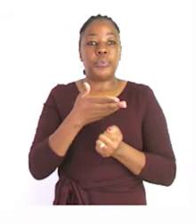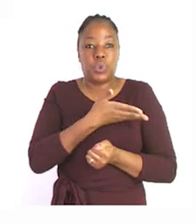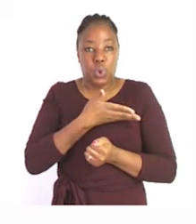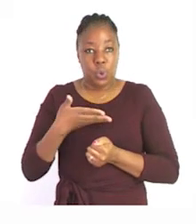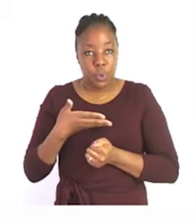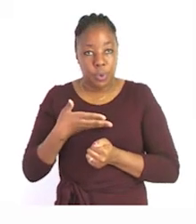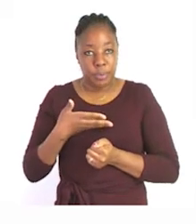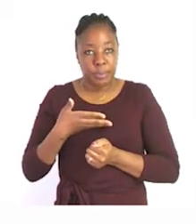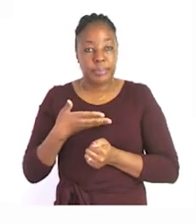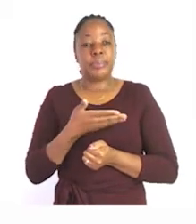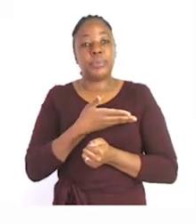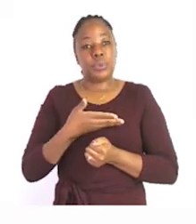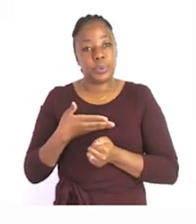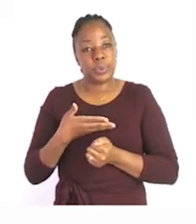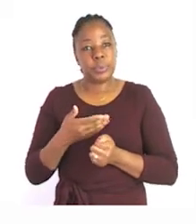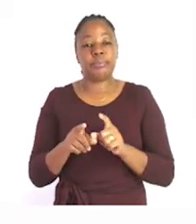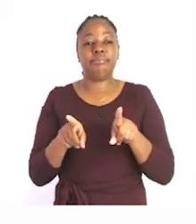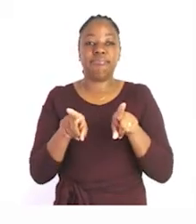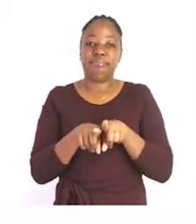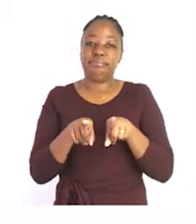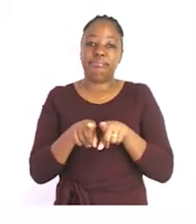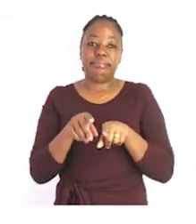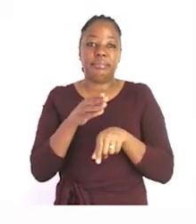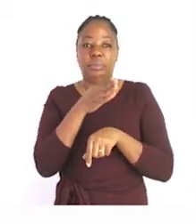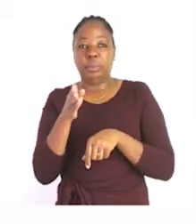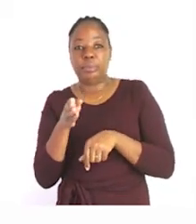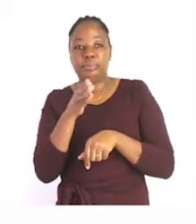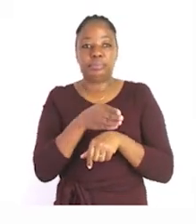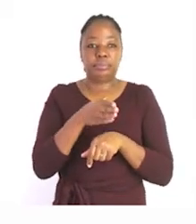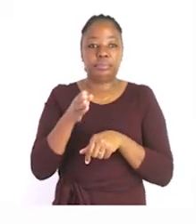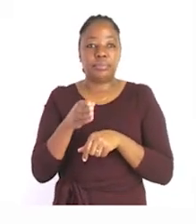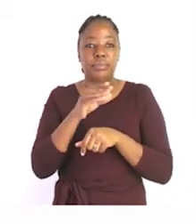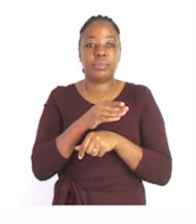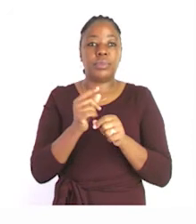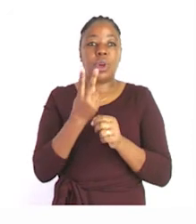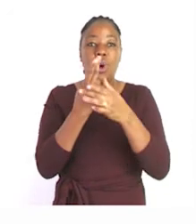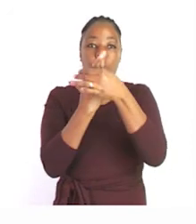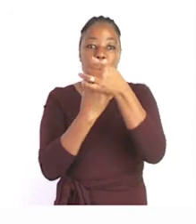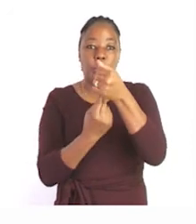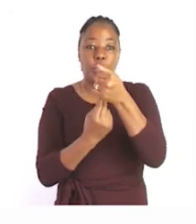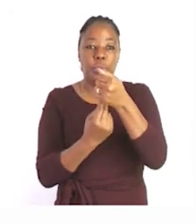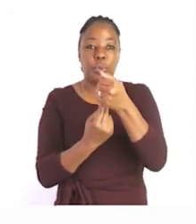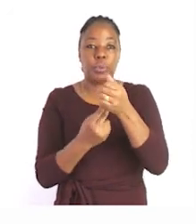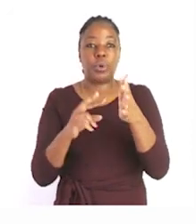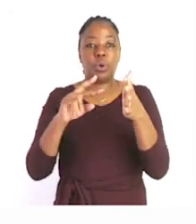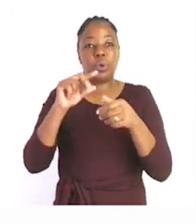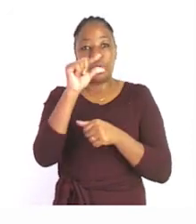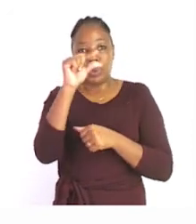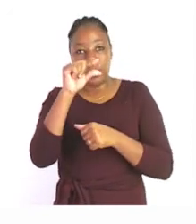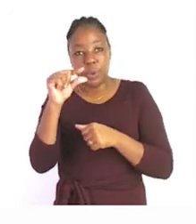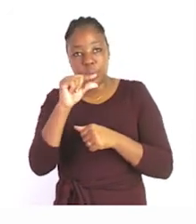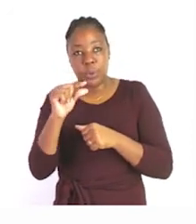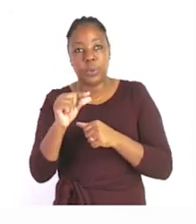a lady so a synonym is a word that means the same or sounds